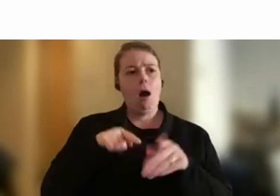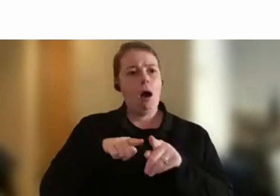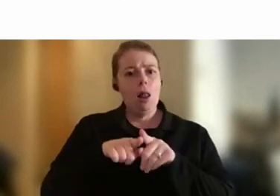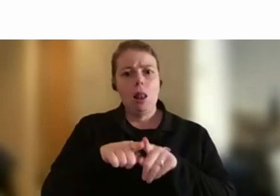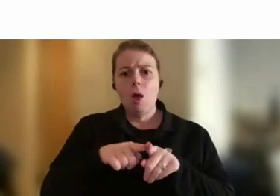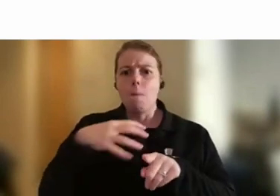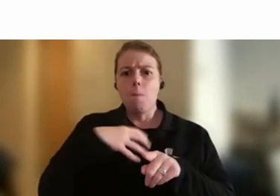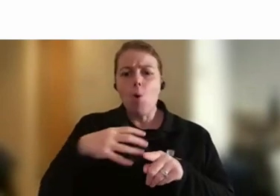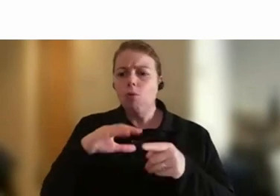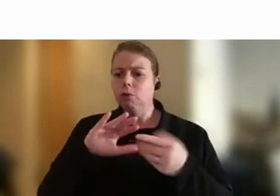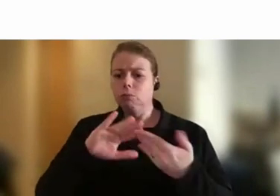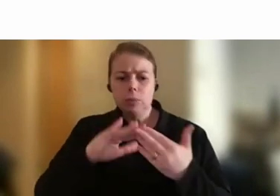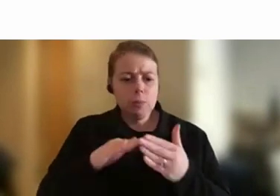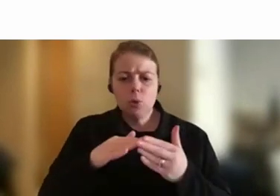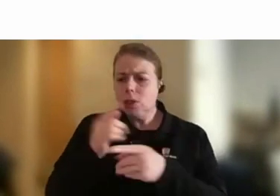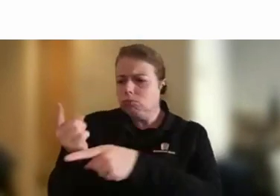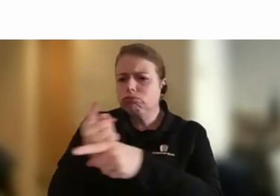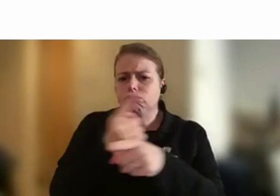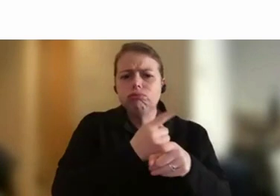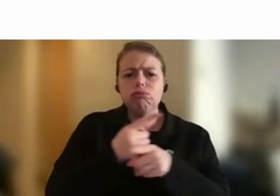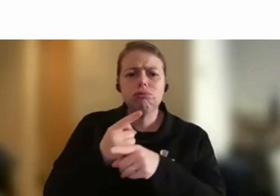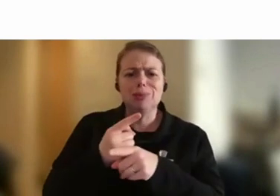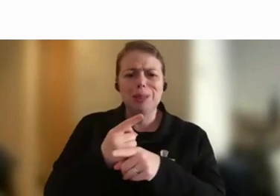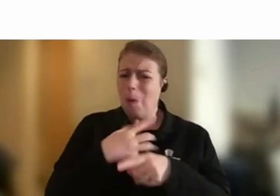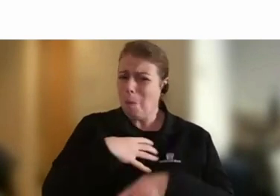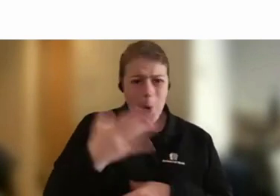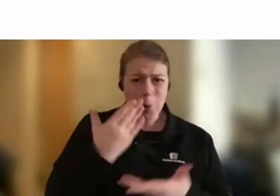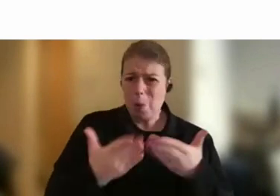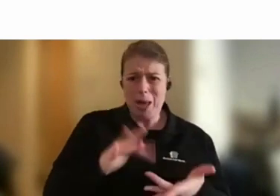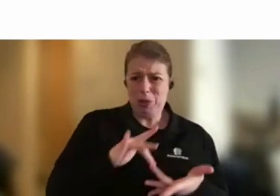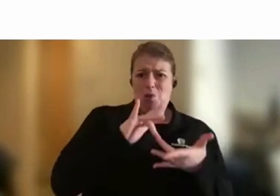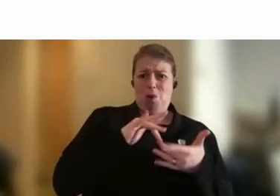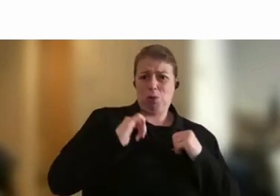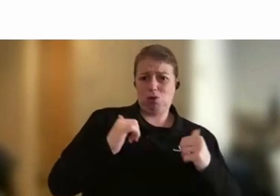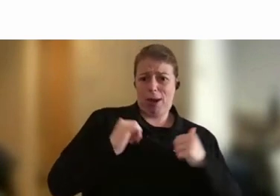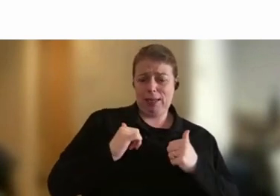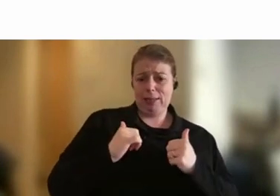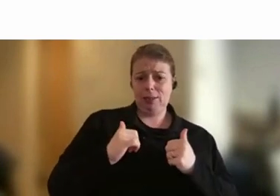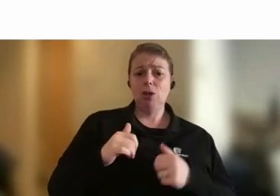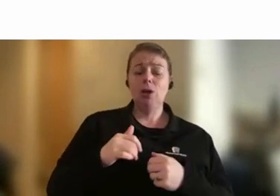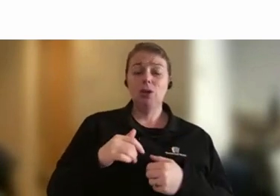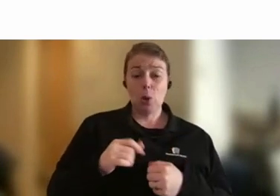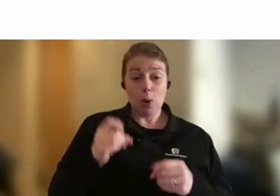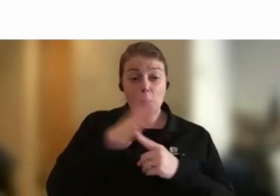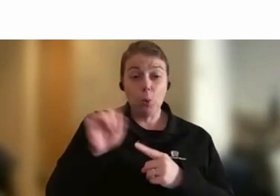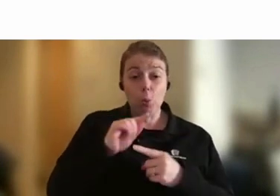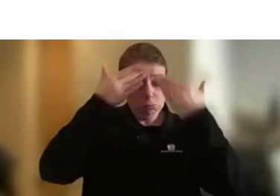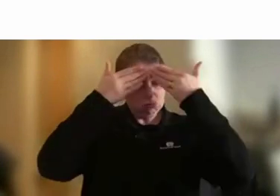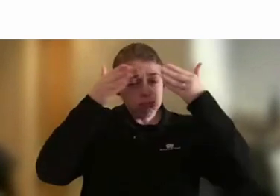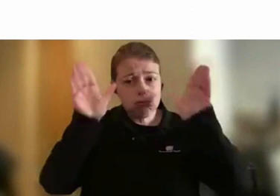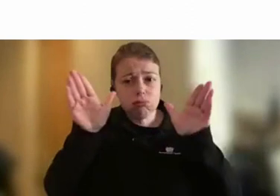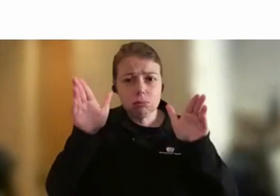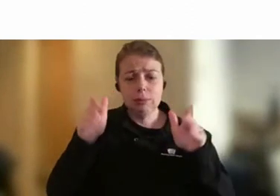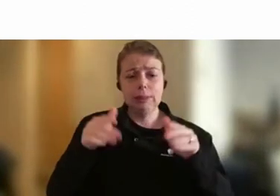training session. And so I think it's about being open. It's about listening to a broad range of points of view